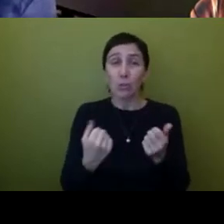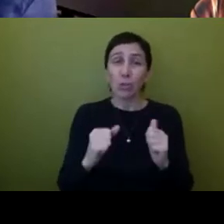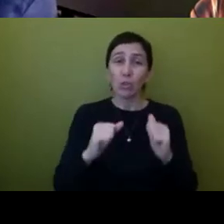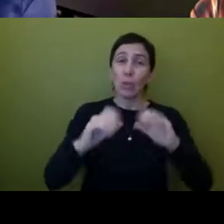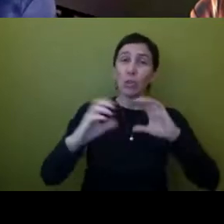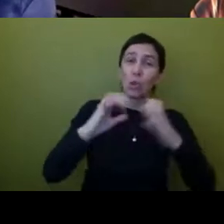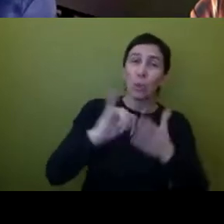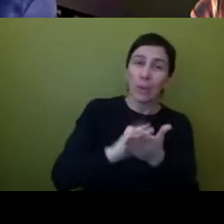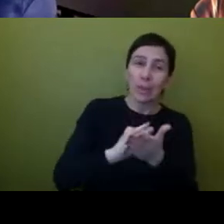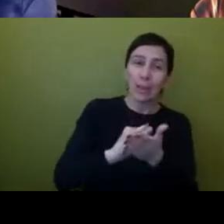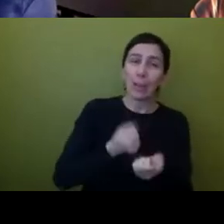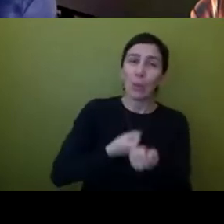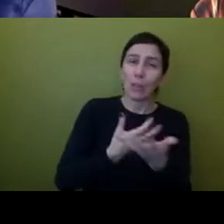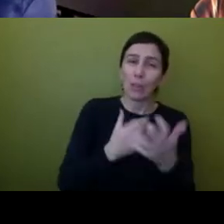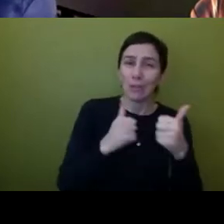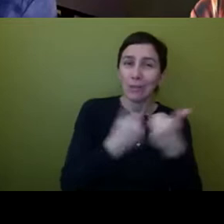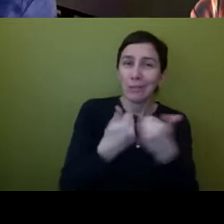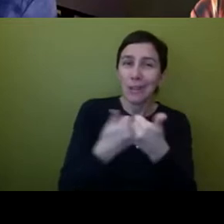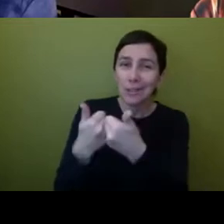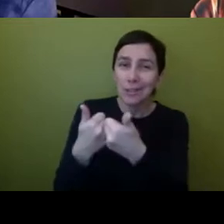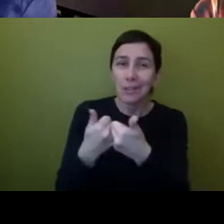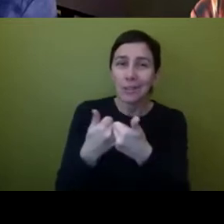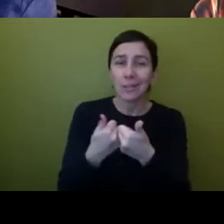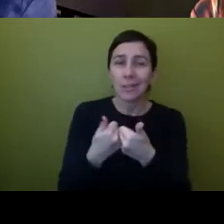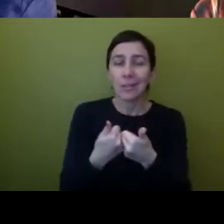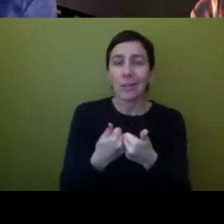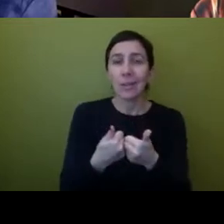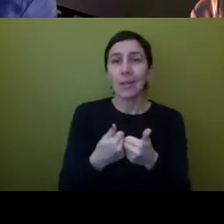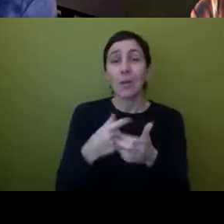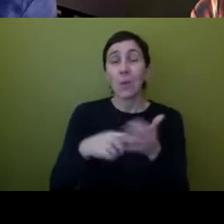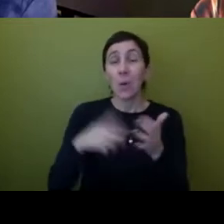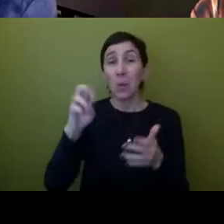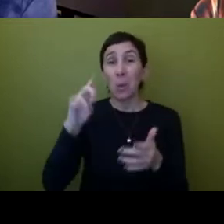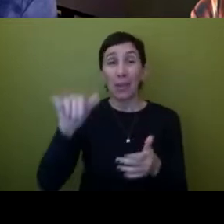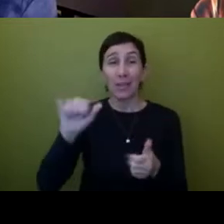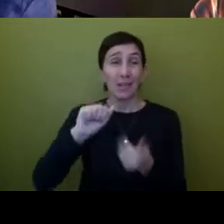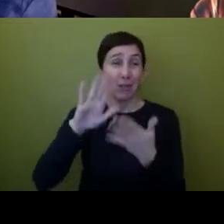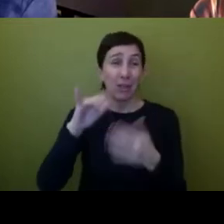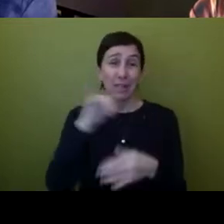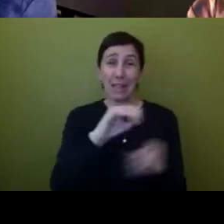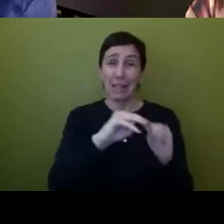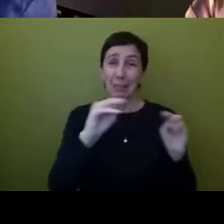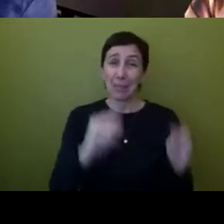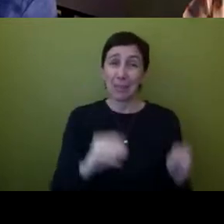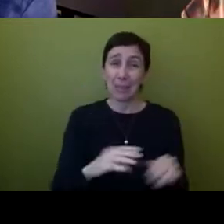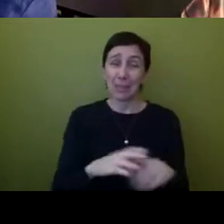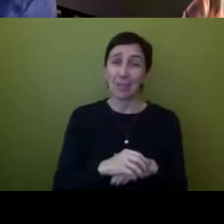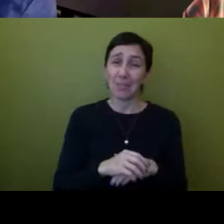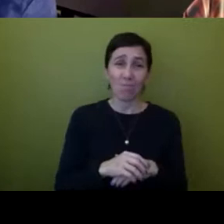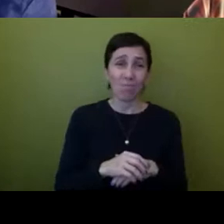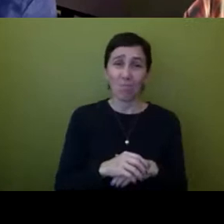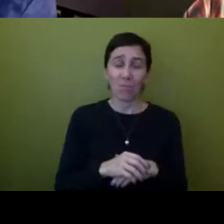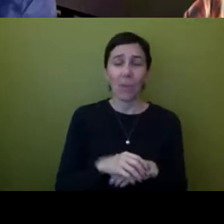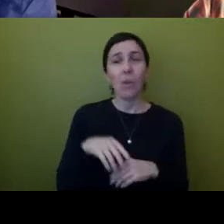challenges and you know um you know what wendy had to deal with there is like i mean you had asked earlier about the